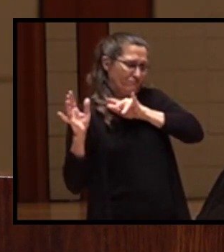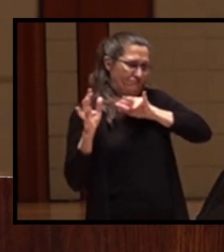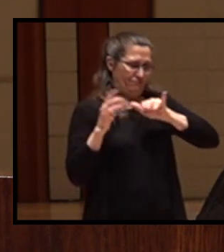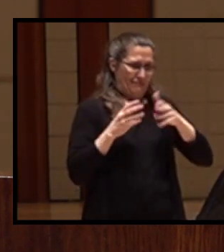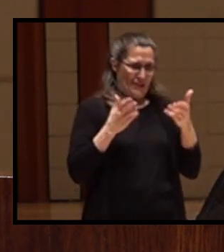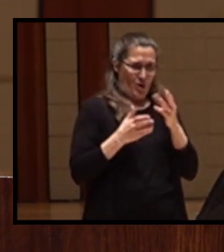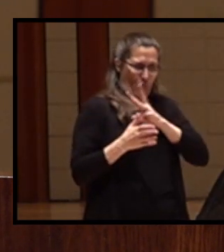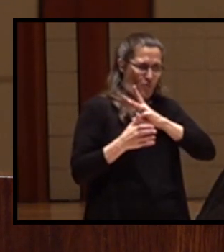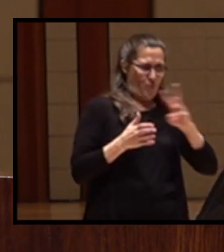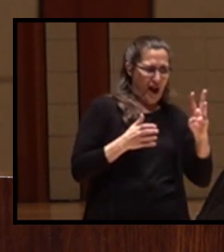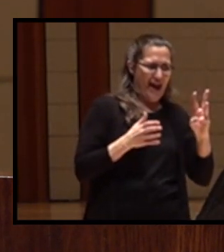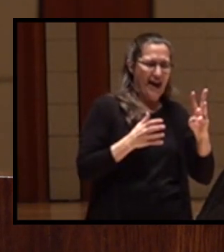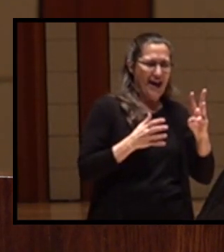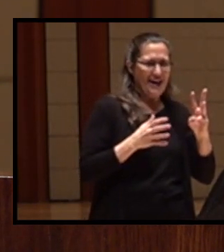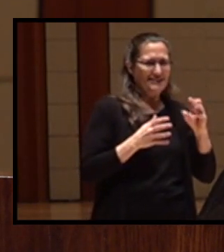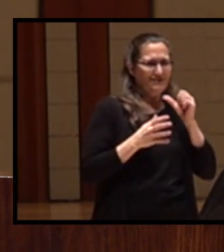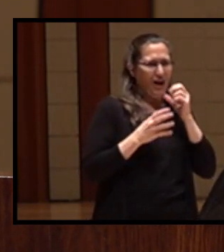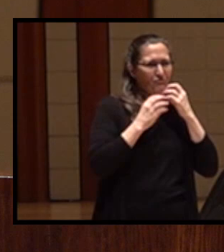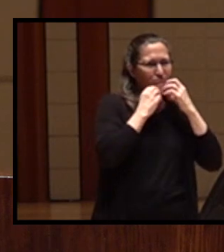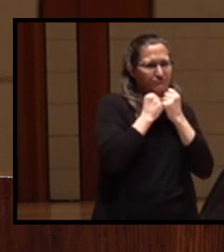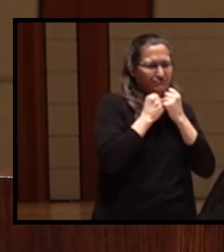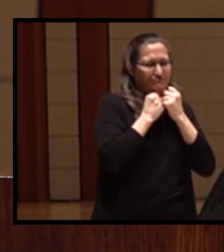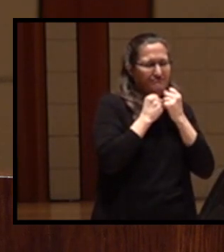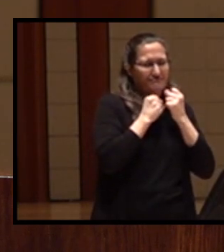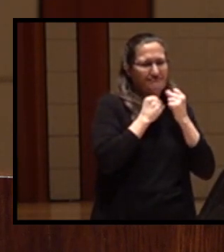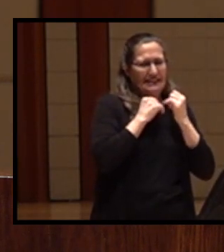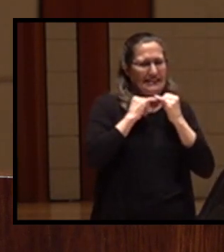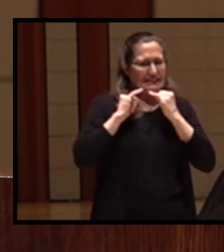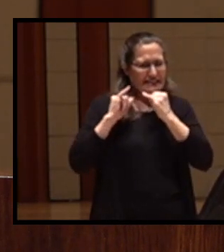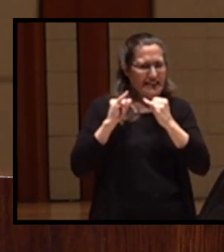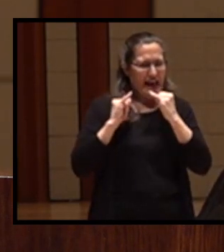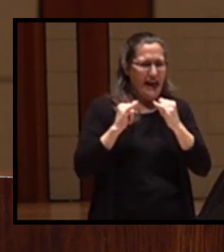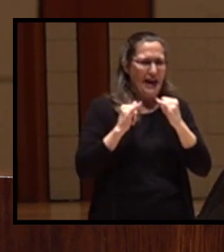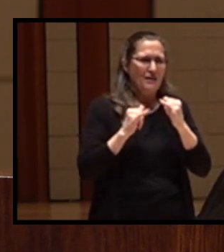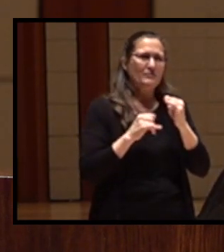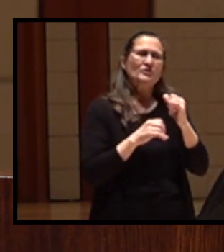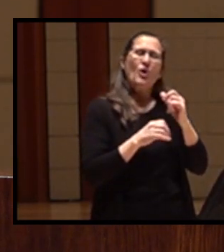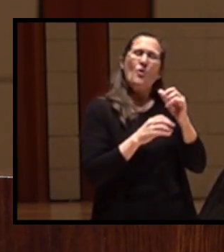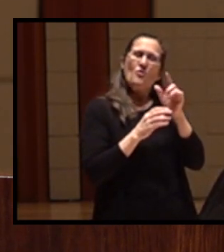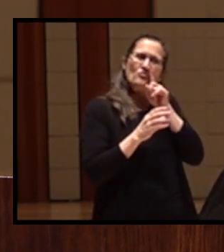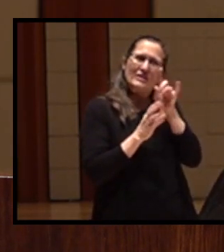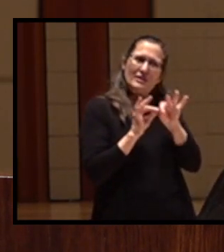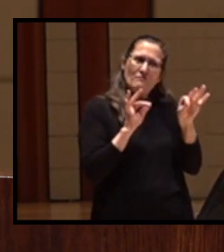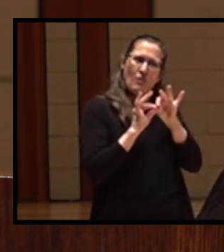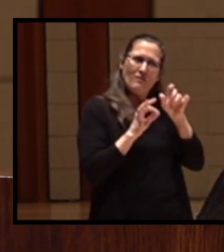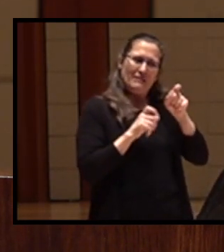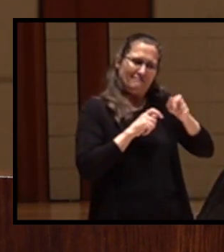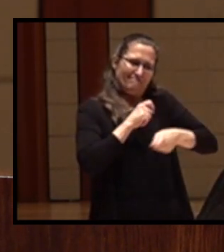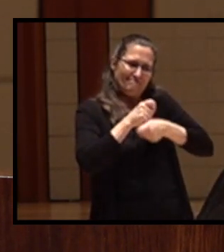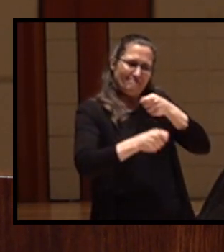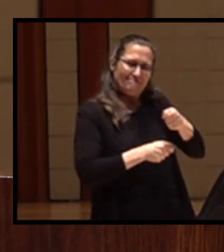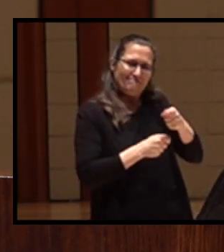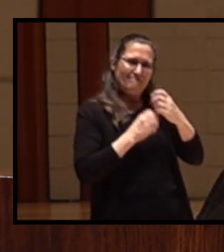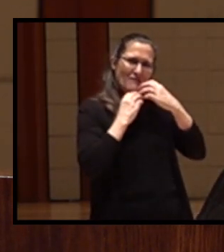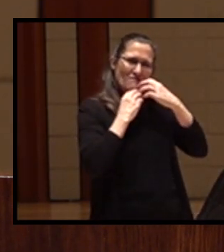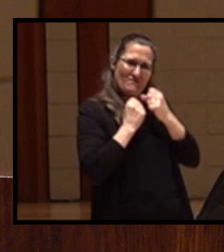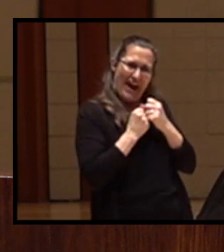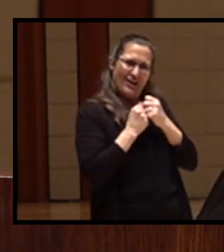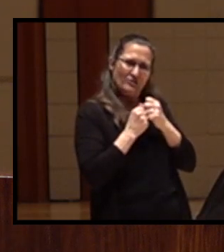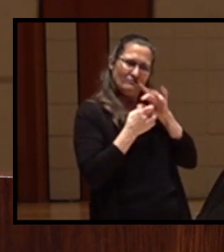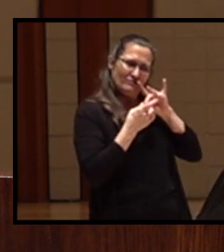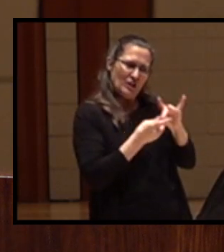They are like layers on a rotten core. We must replace the core with the values related to sustainability.